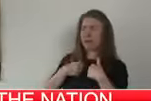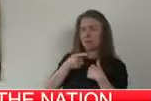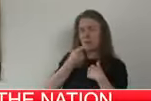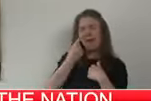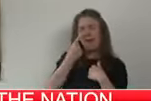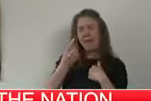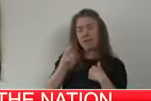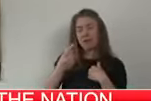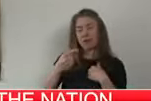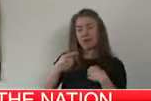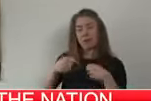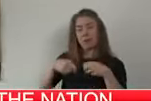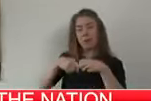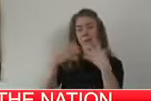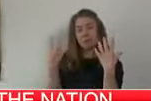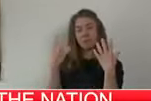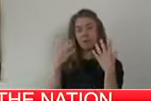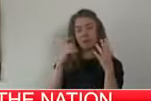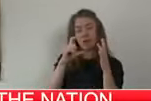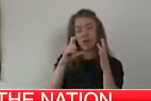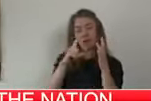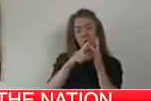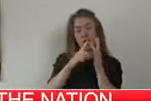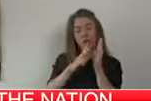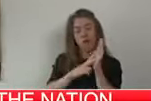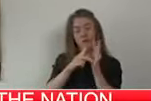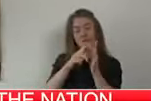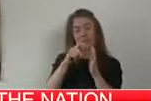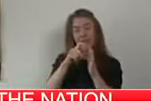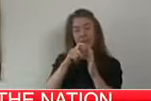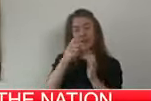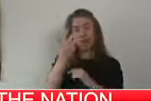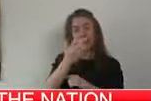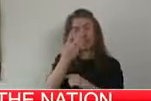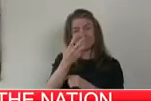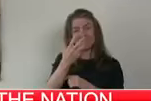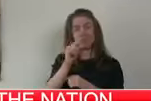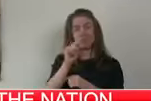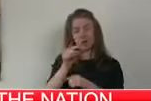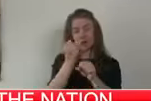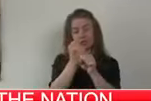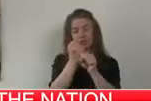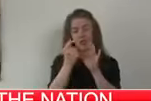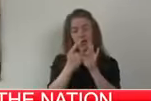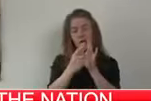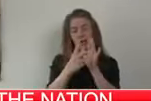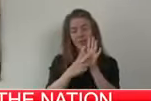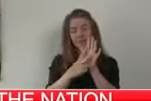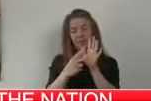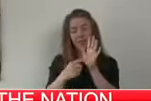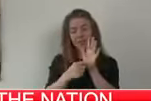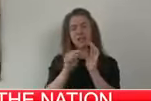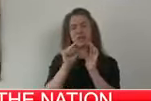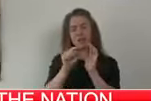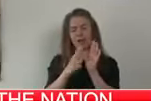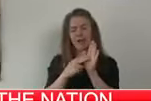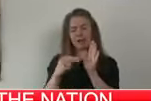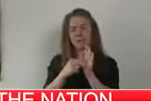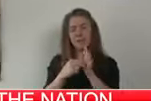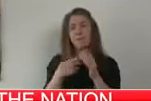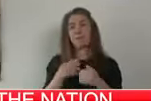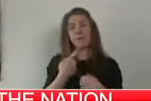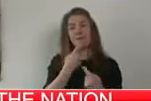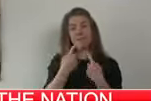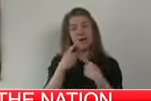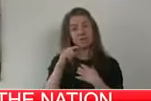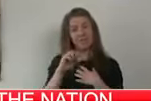.govt.nz, including more detailed guidance on this announcement. Till